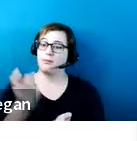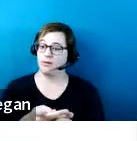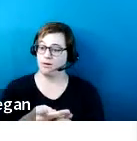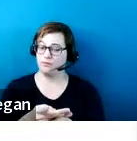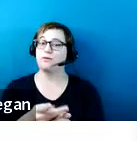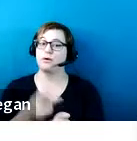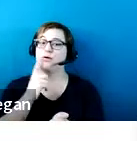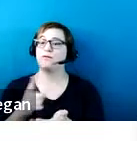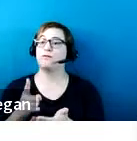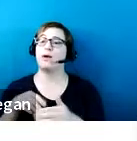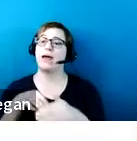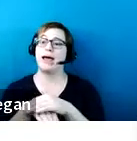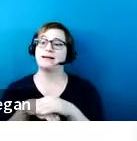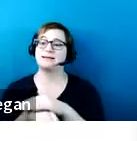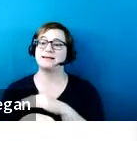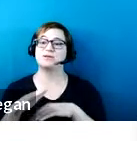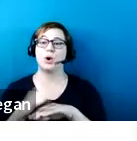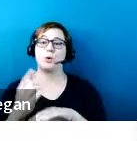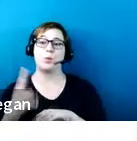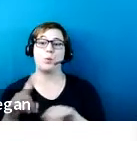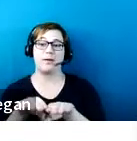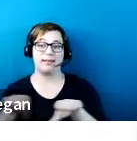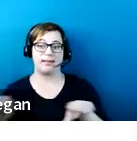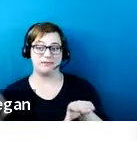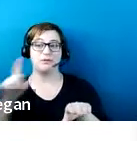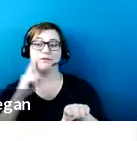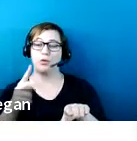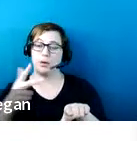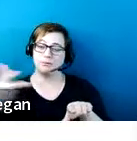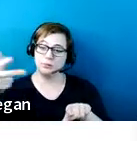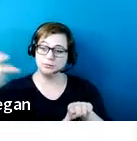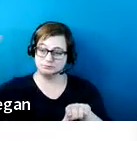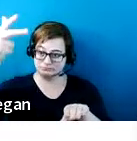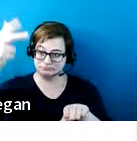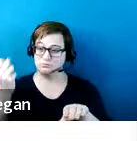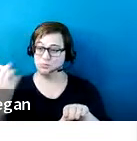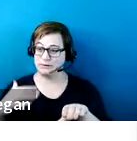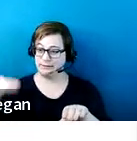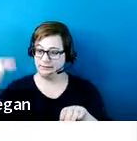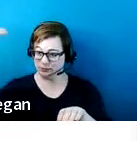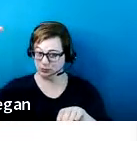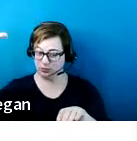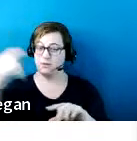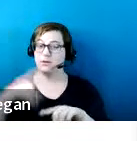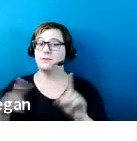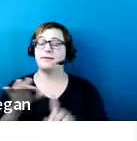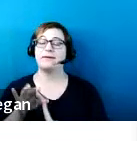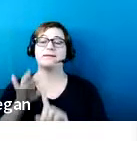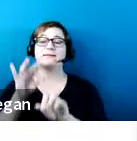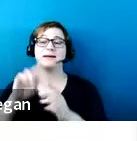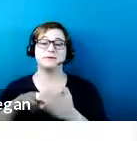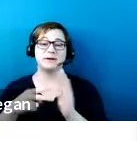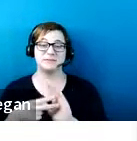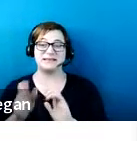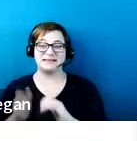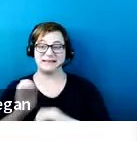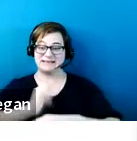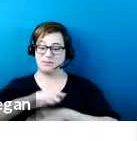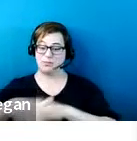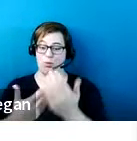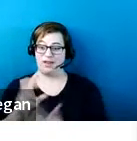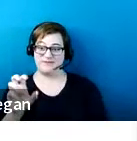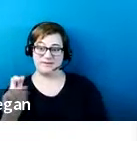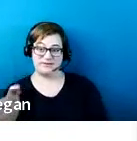located on one level of a multi parking structure. Now, the exception allows placement of those van parking